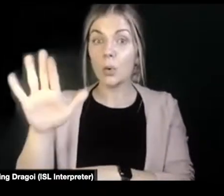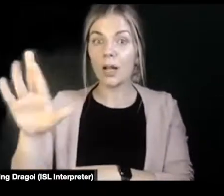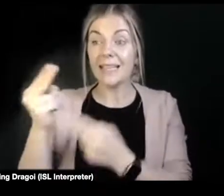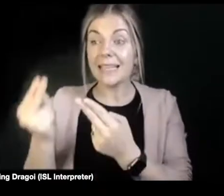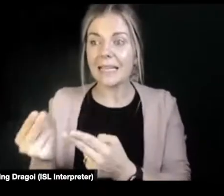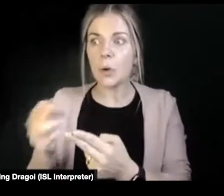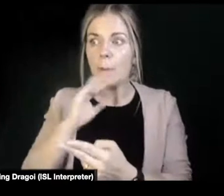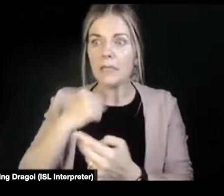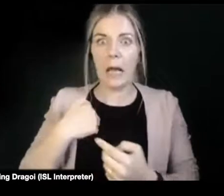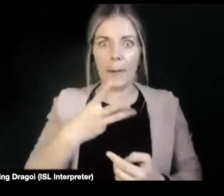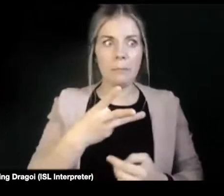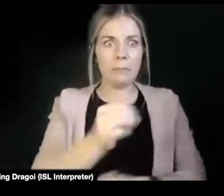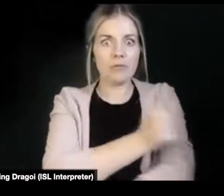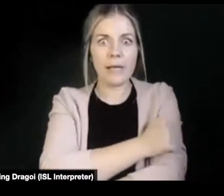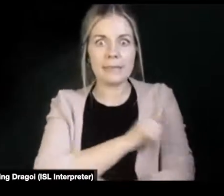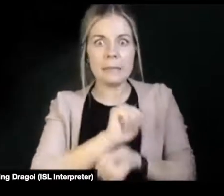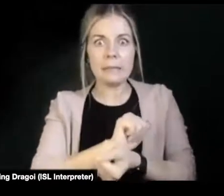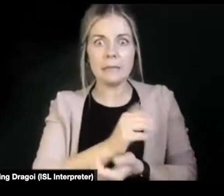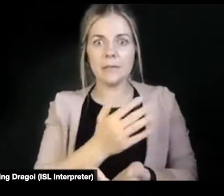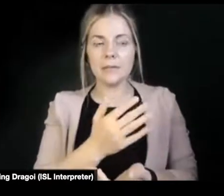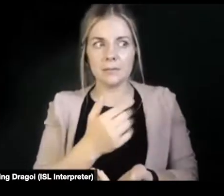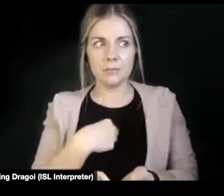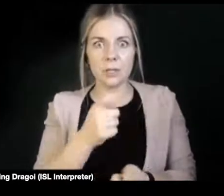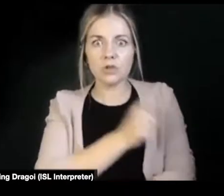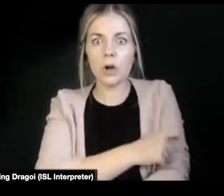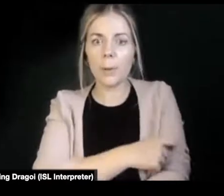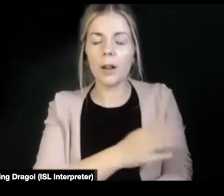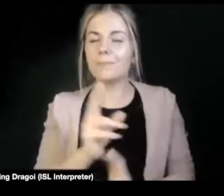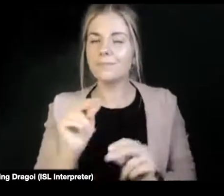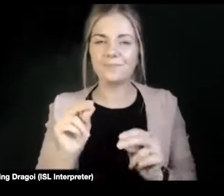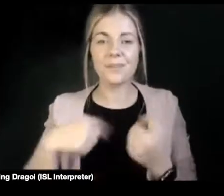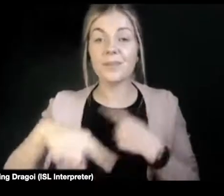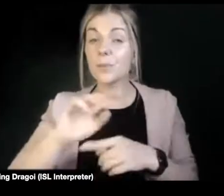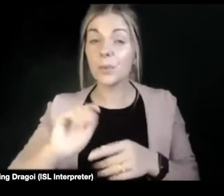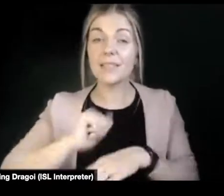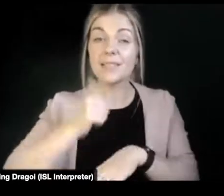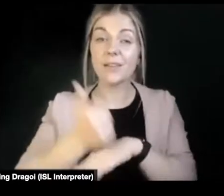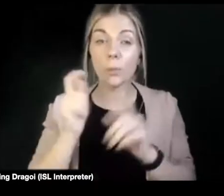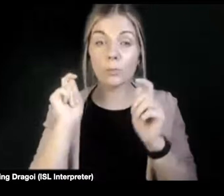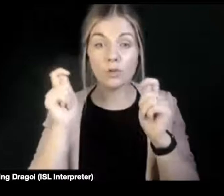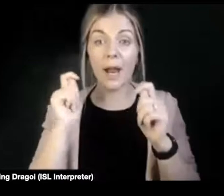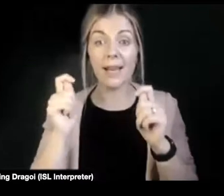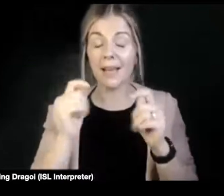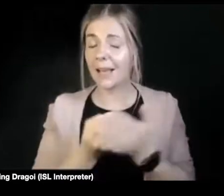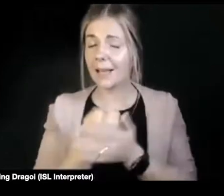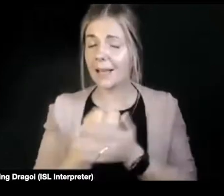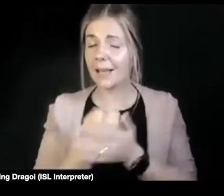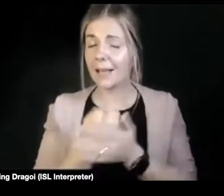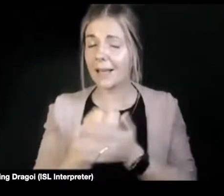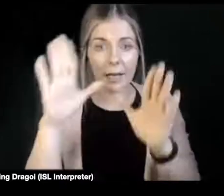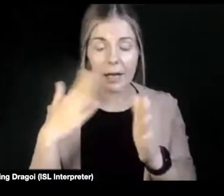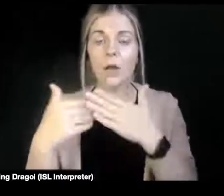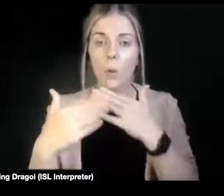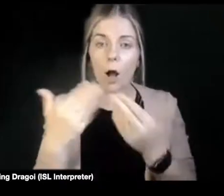going to get in serious trouble. And so what we've done is write and create this training, which explains very clearly what the law is, what